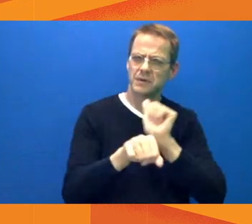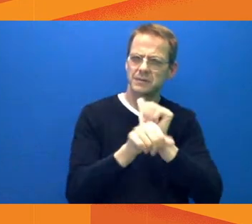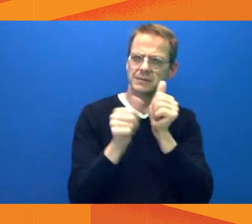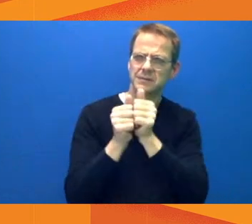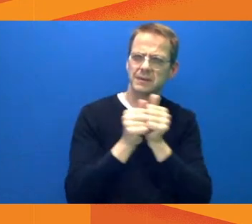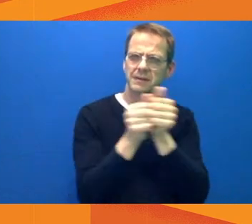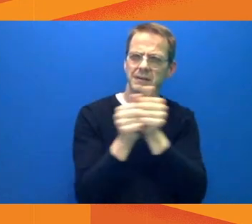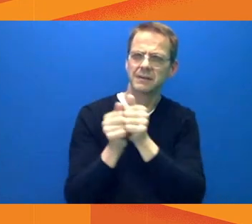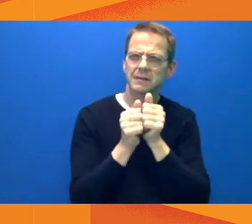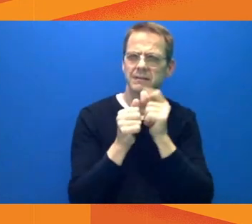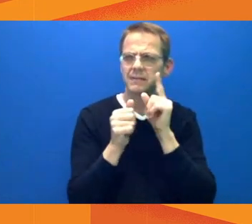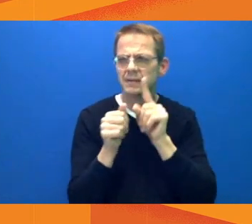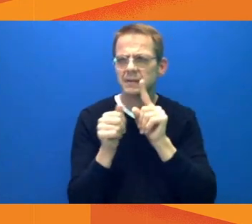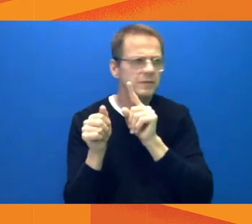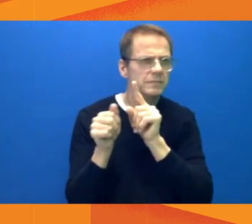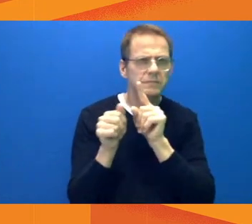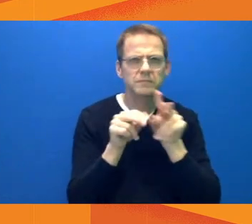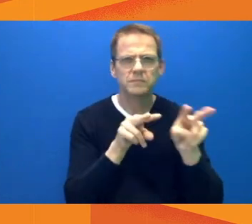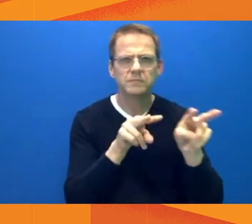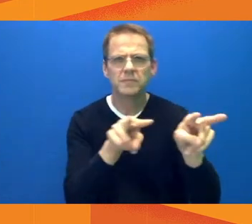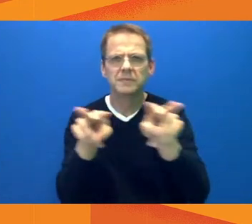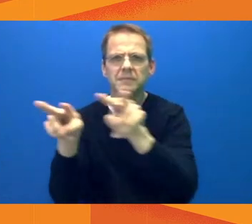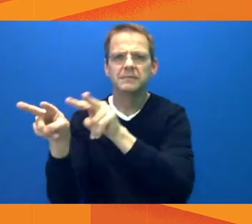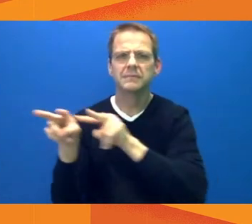measures.